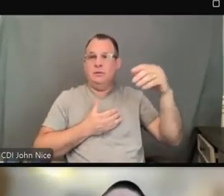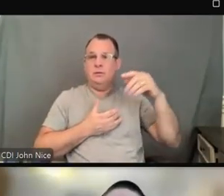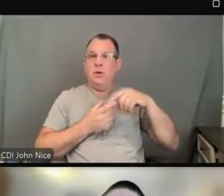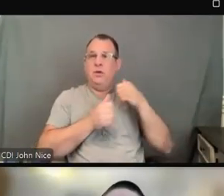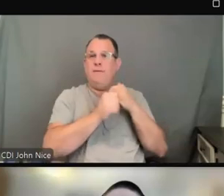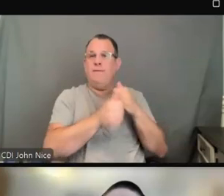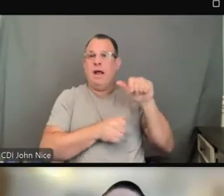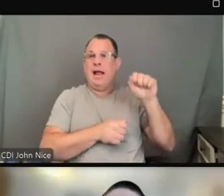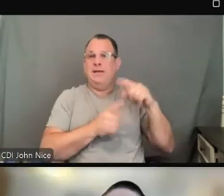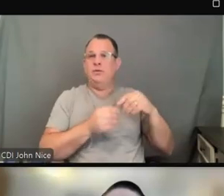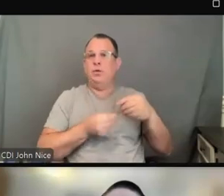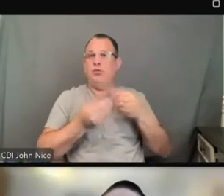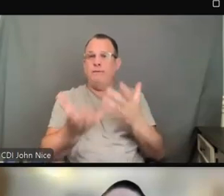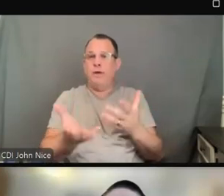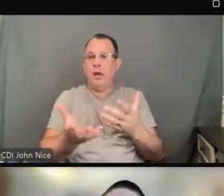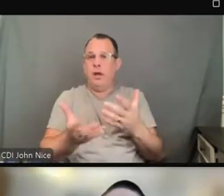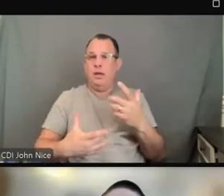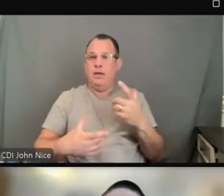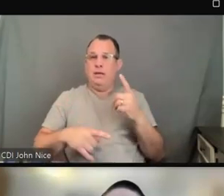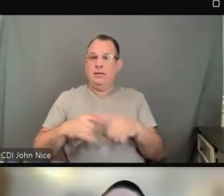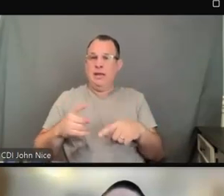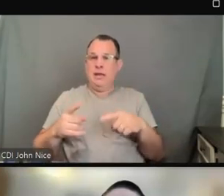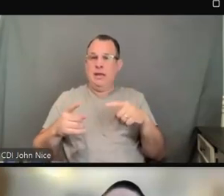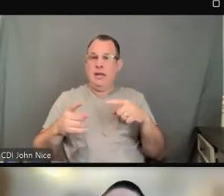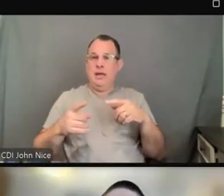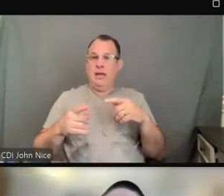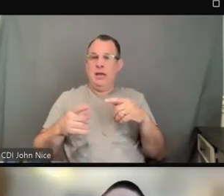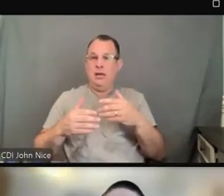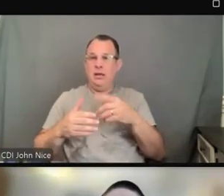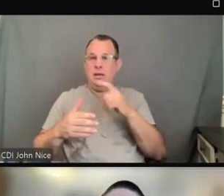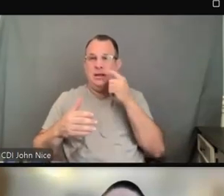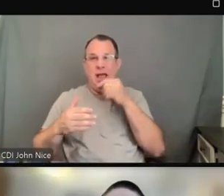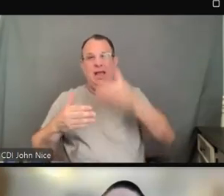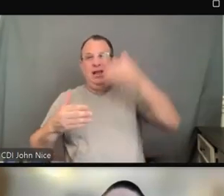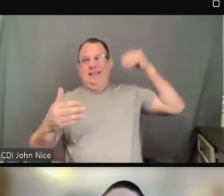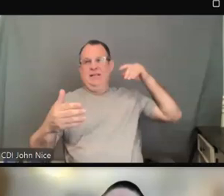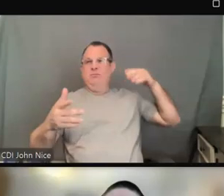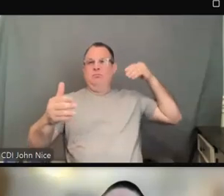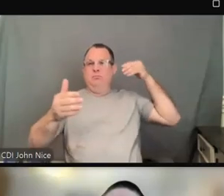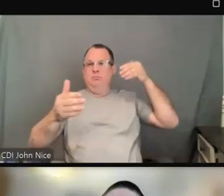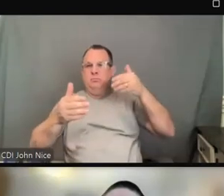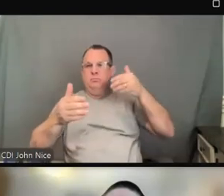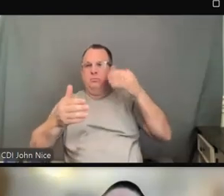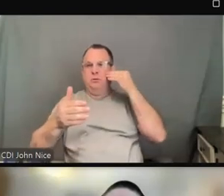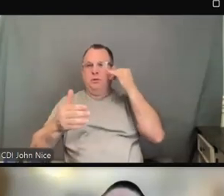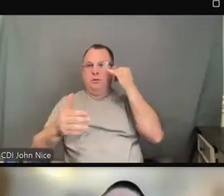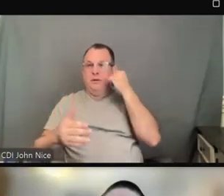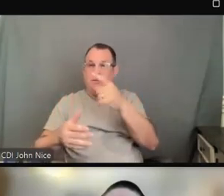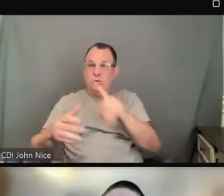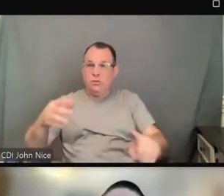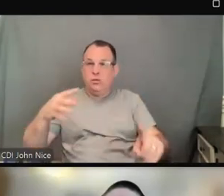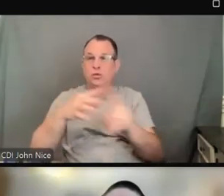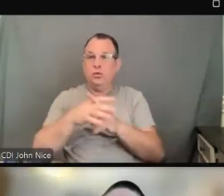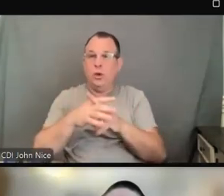advance notice requirements. So if you are a walk-in and you request an